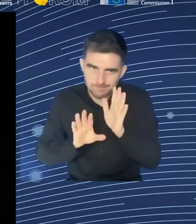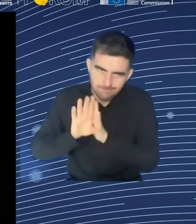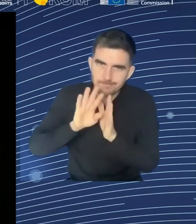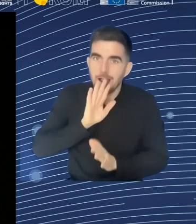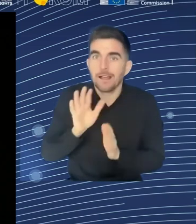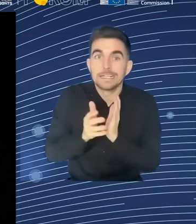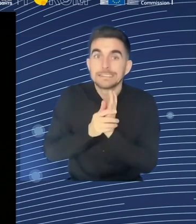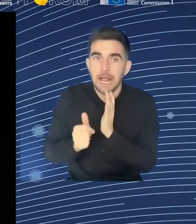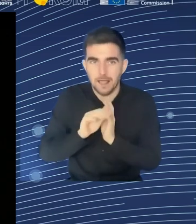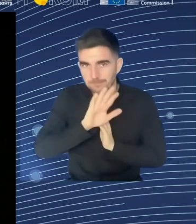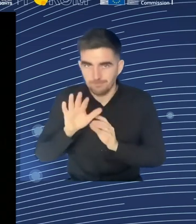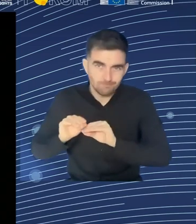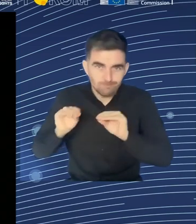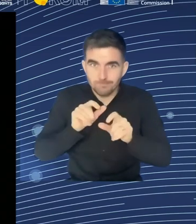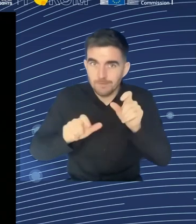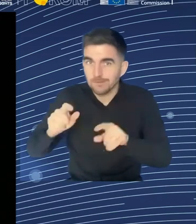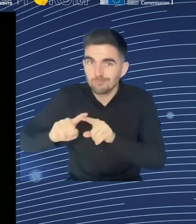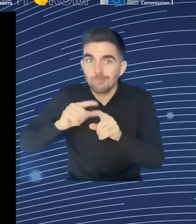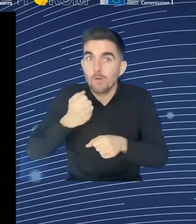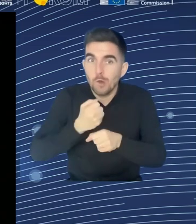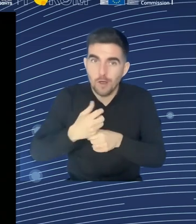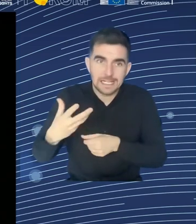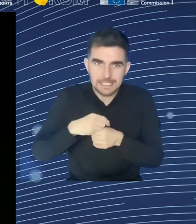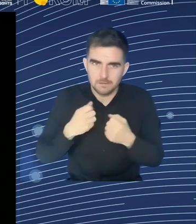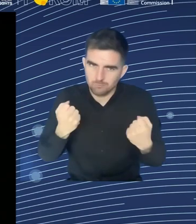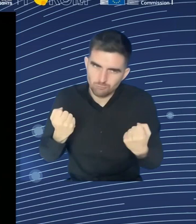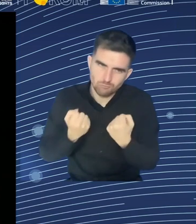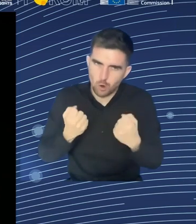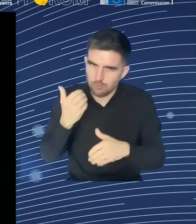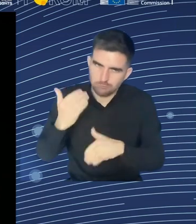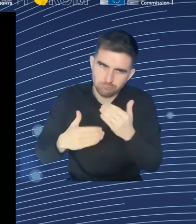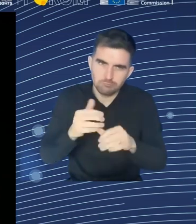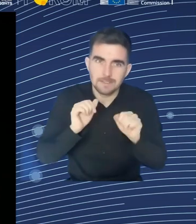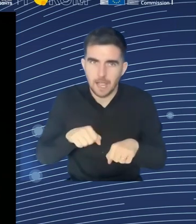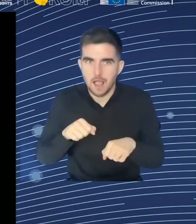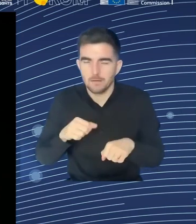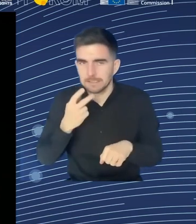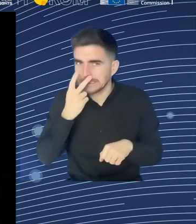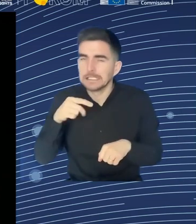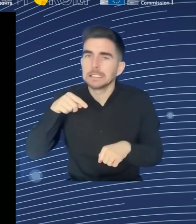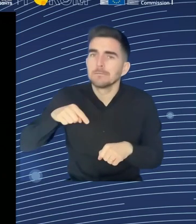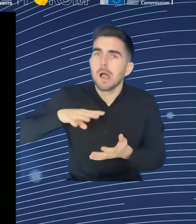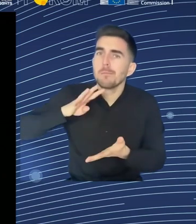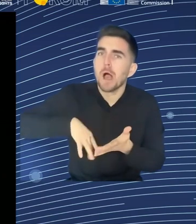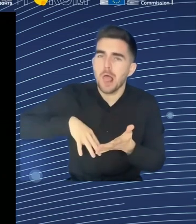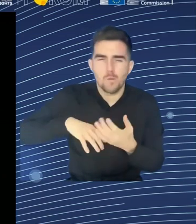tripartite statement, which I think needs to be also on the member states level importantly taken forward.